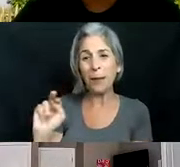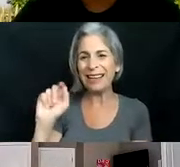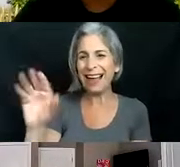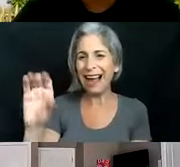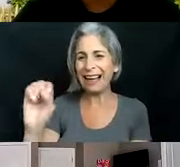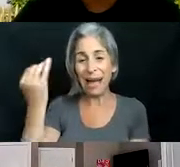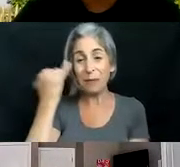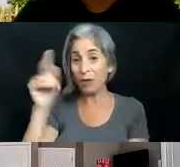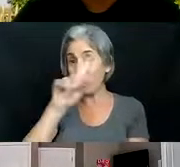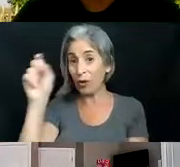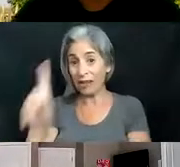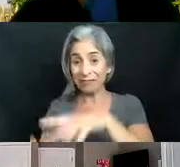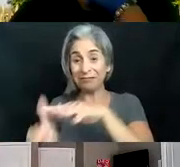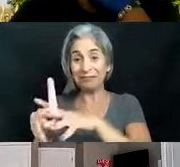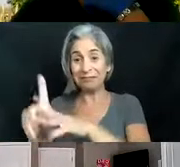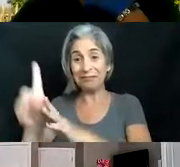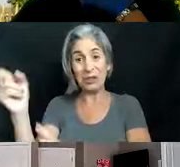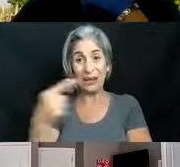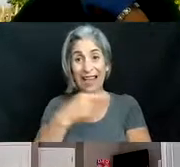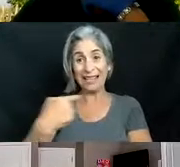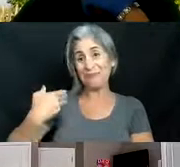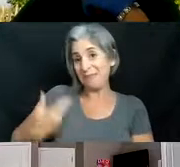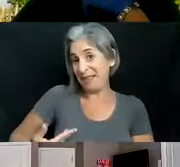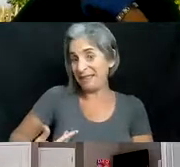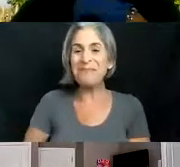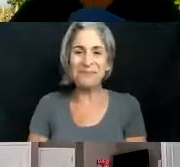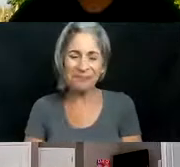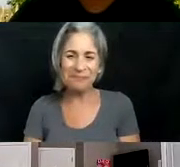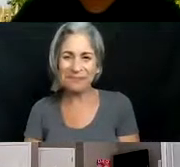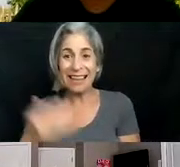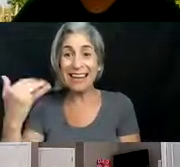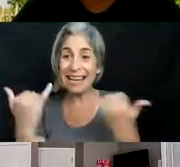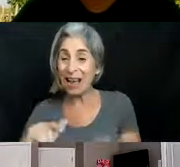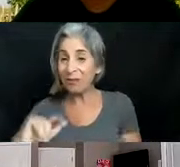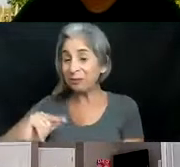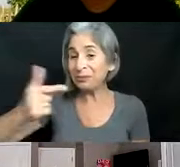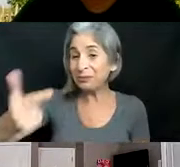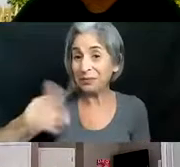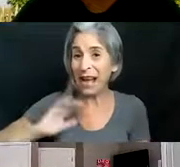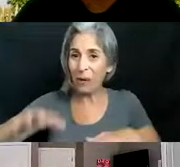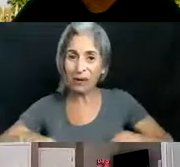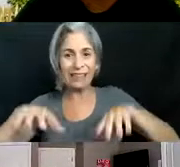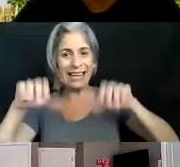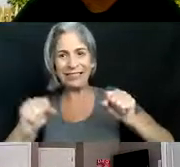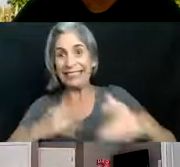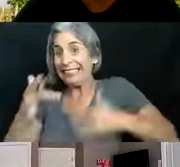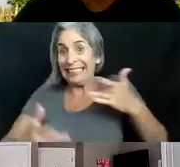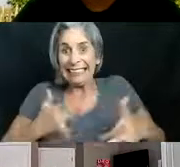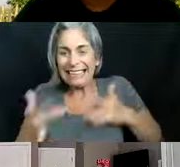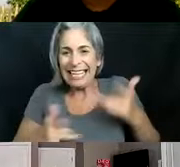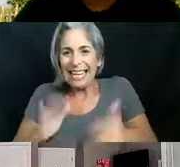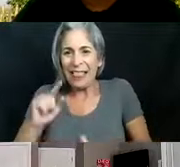talk anything sustainability in the city i will turn it over now to our guests i'm super excited about this